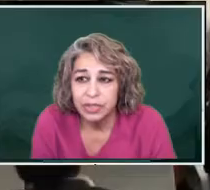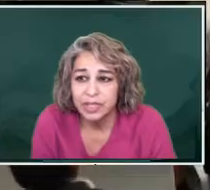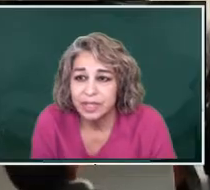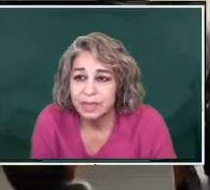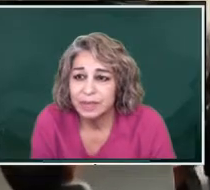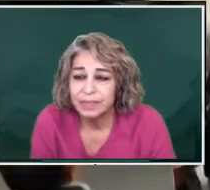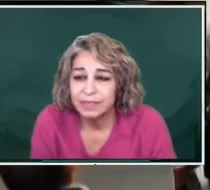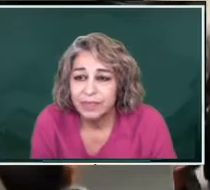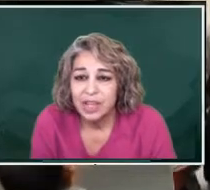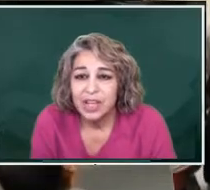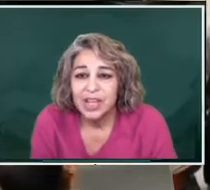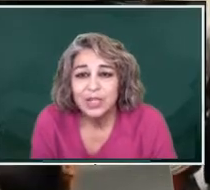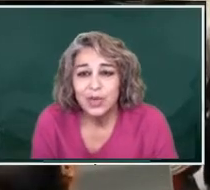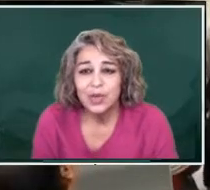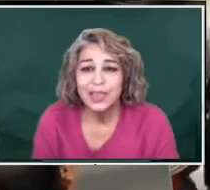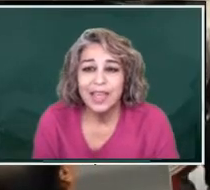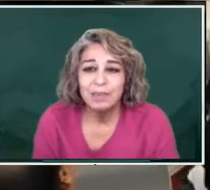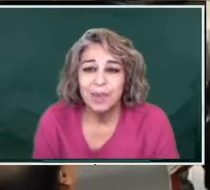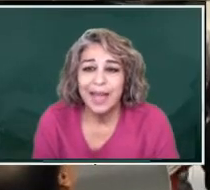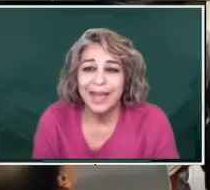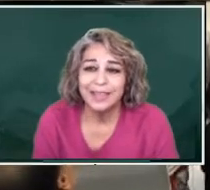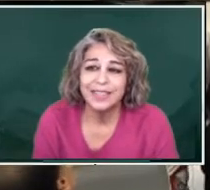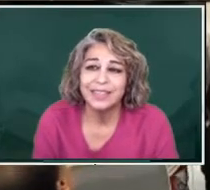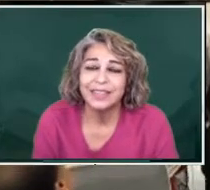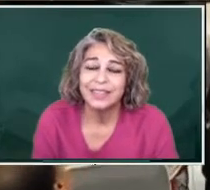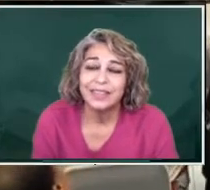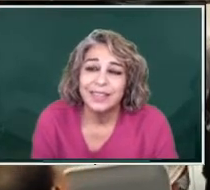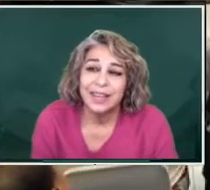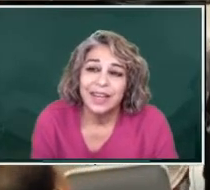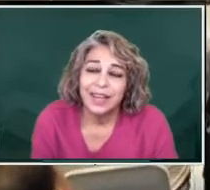producers so that they can plant.